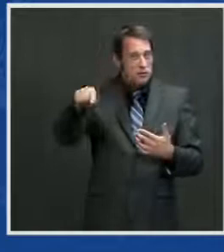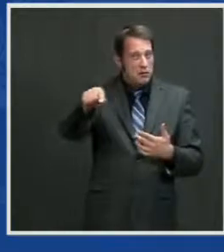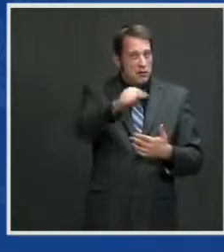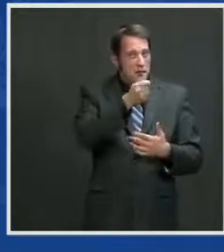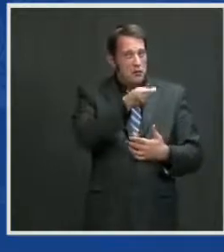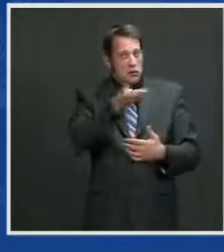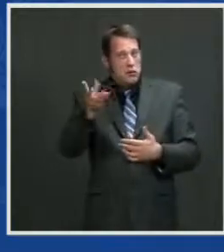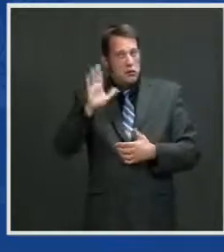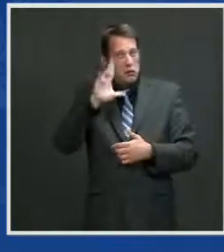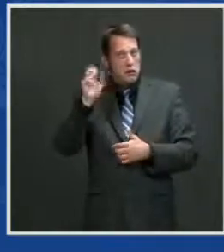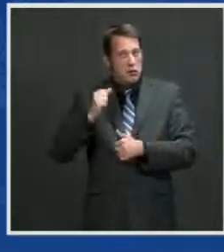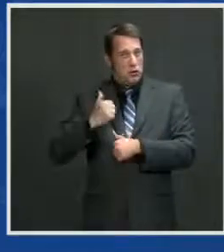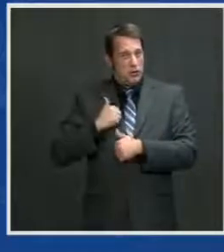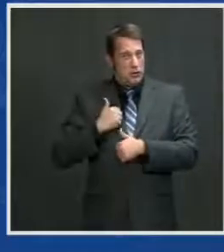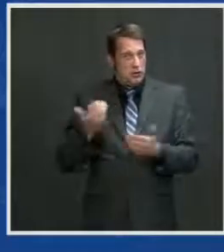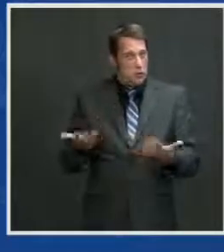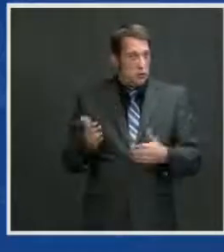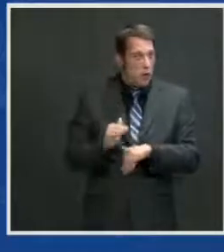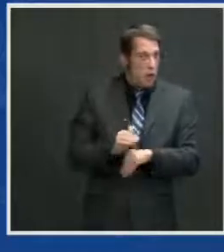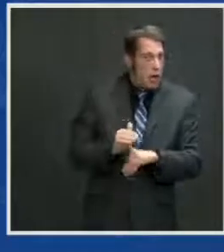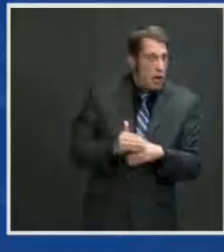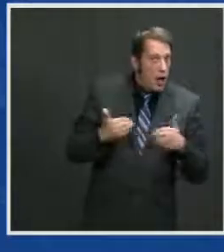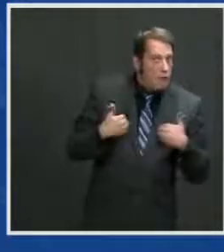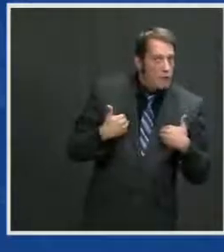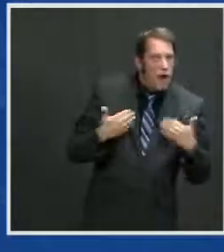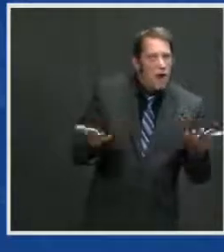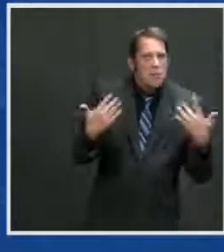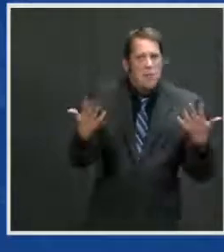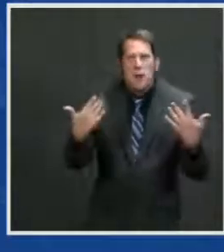with us. Come on, man.